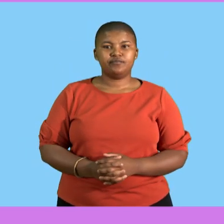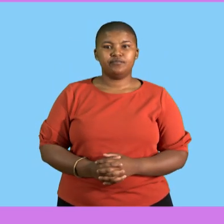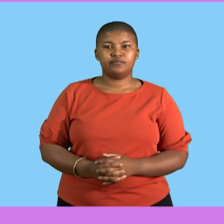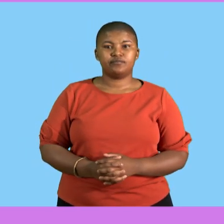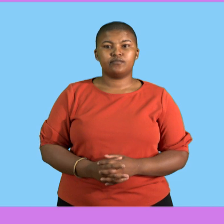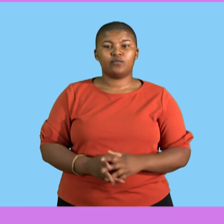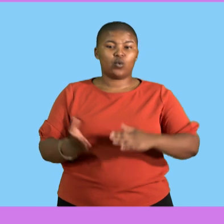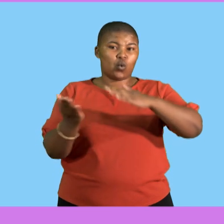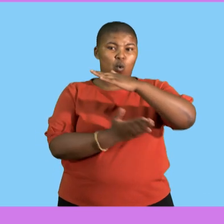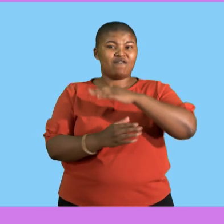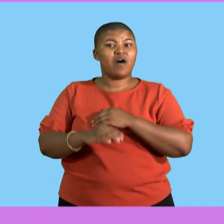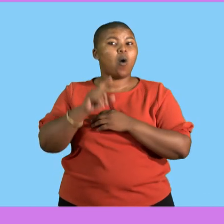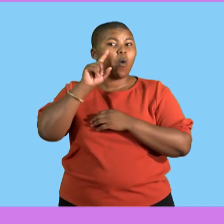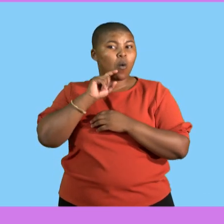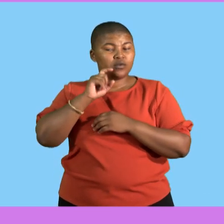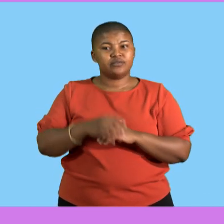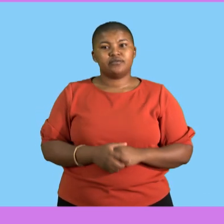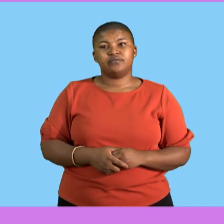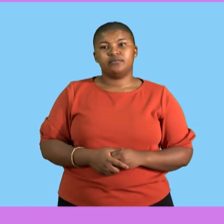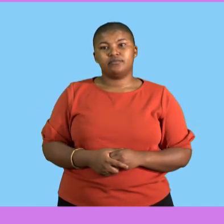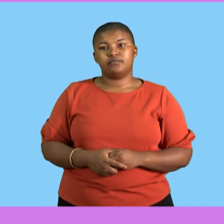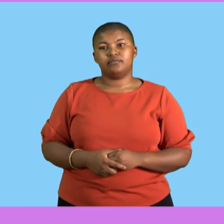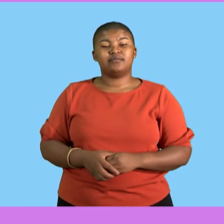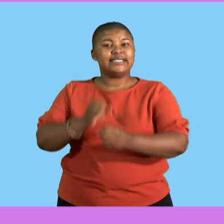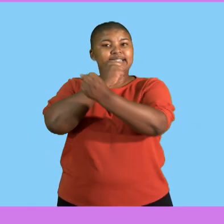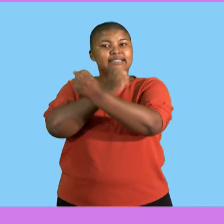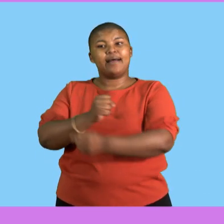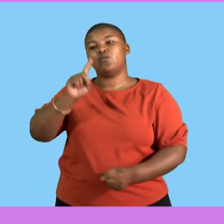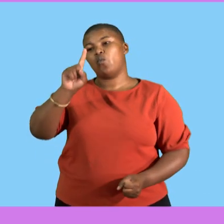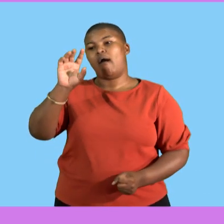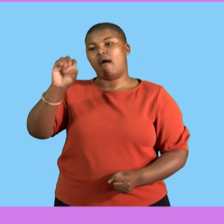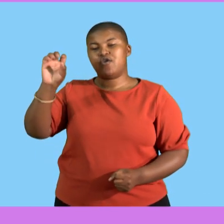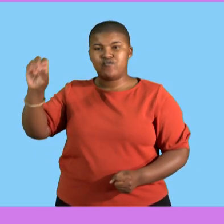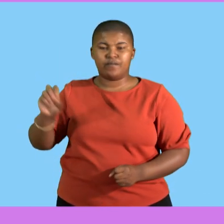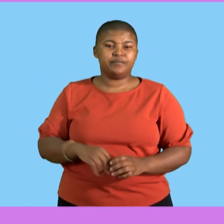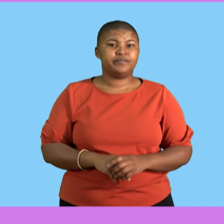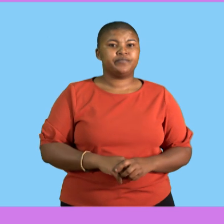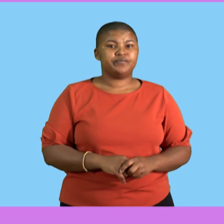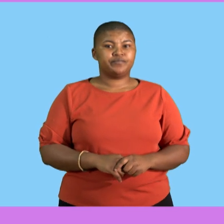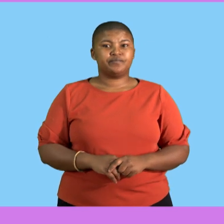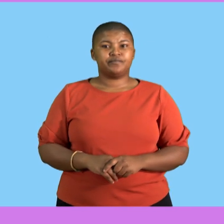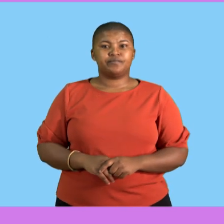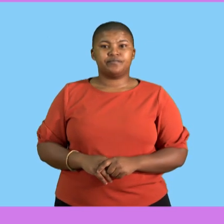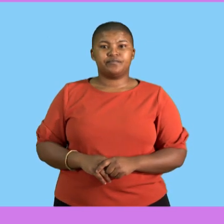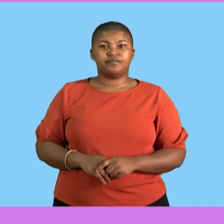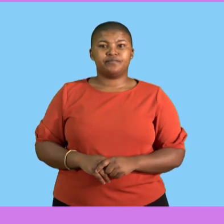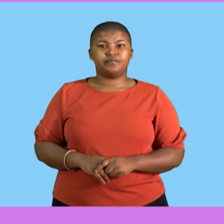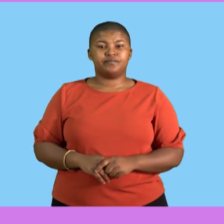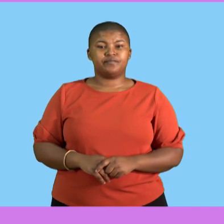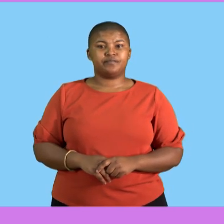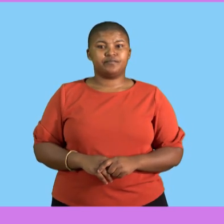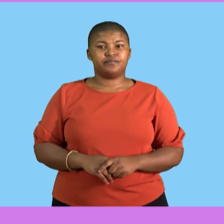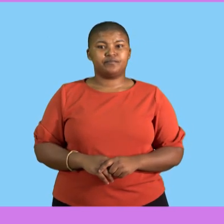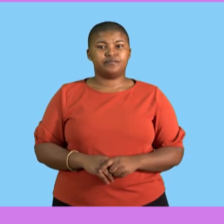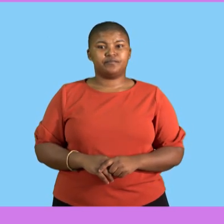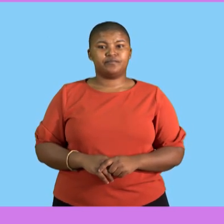times 100. And then we're going to substitute, so it's going to